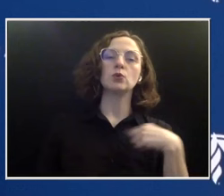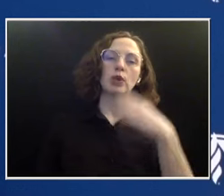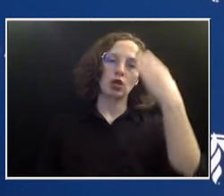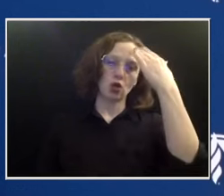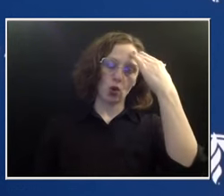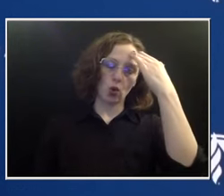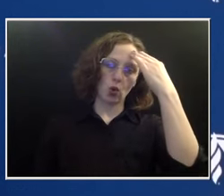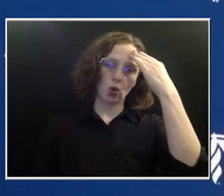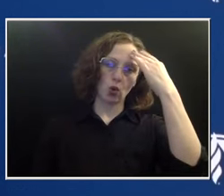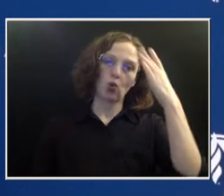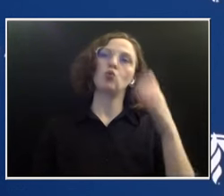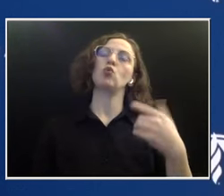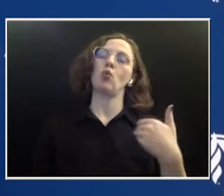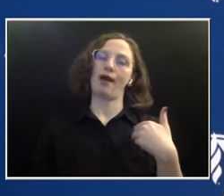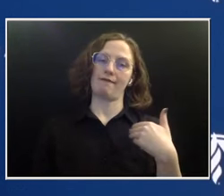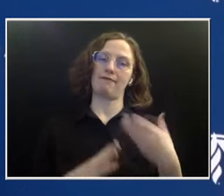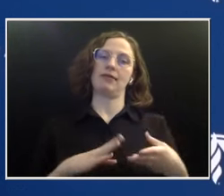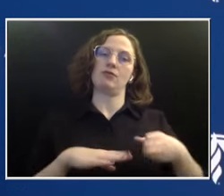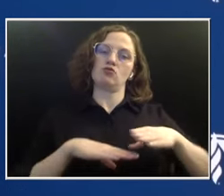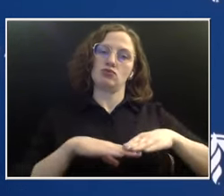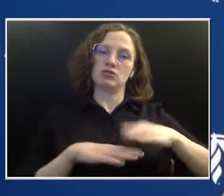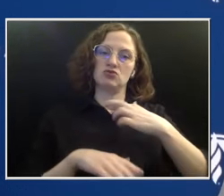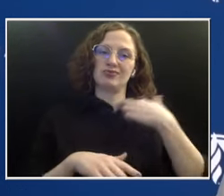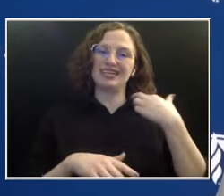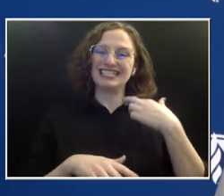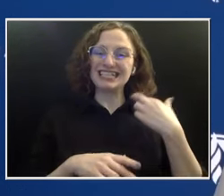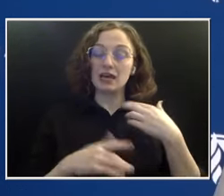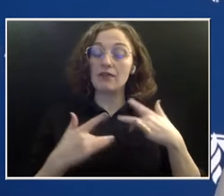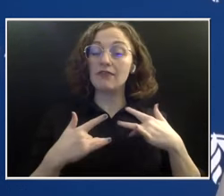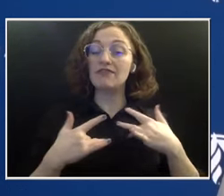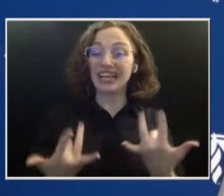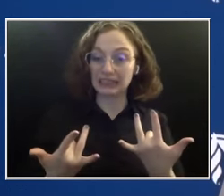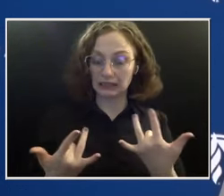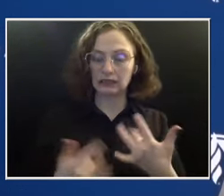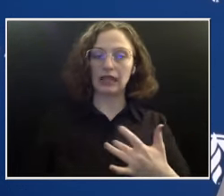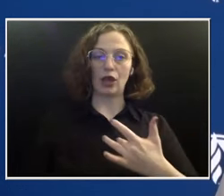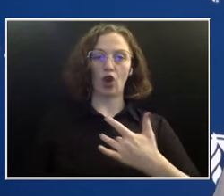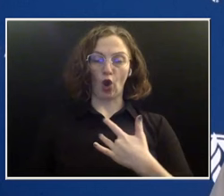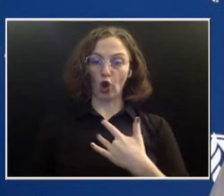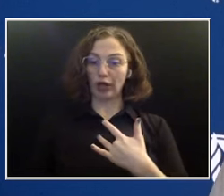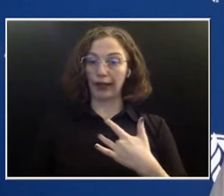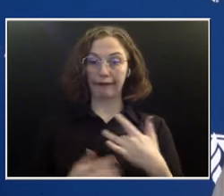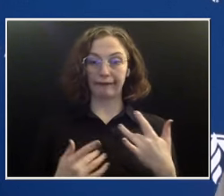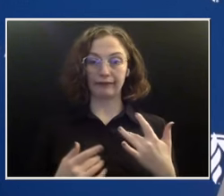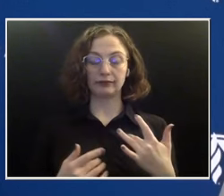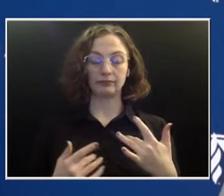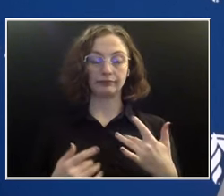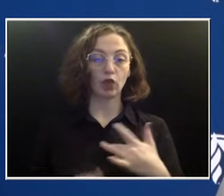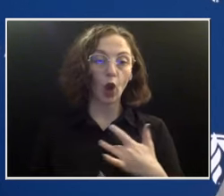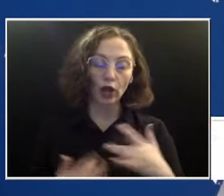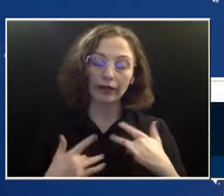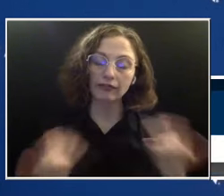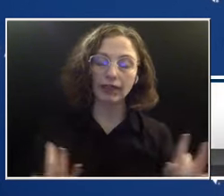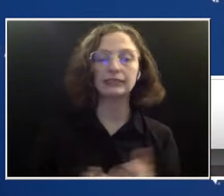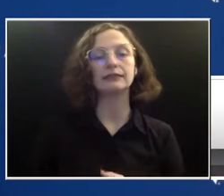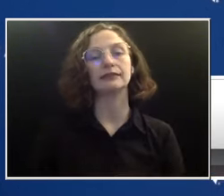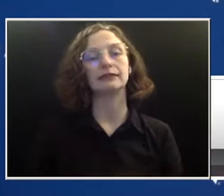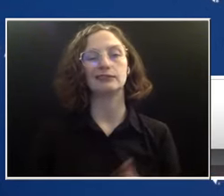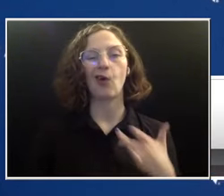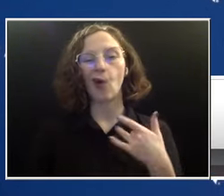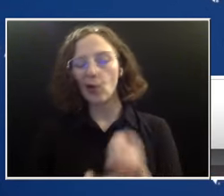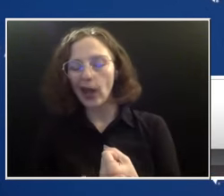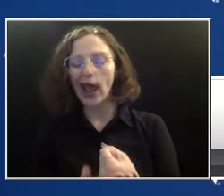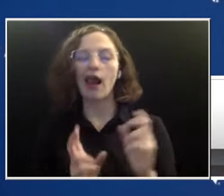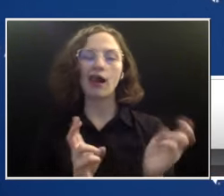of certain events, like cardiac events. We know that people with a history who had COVID